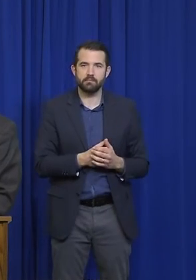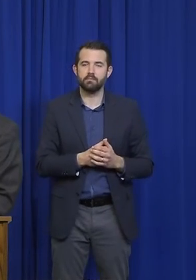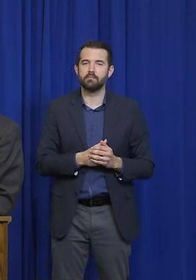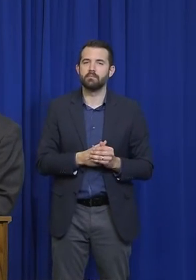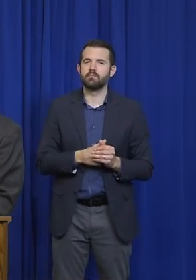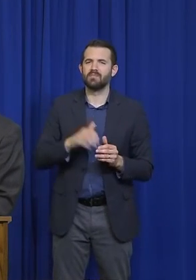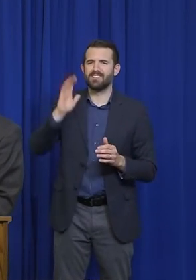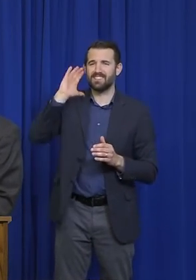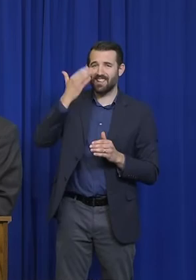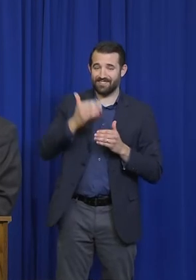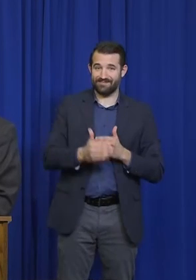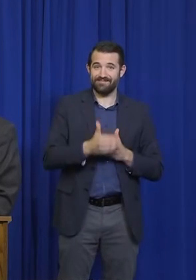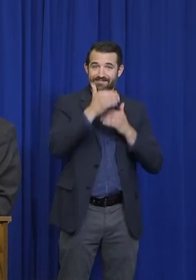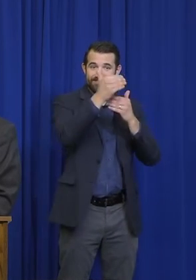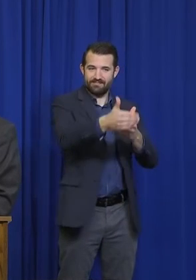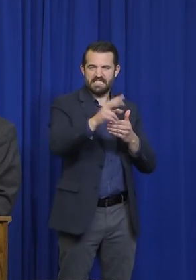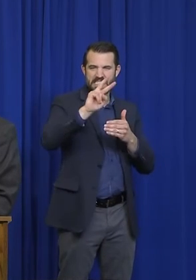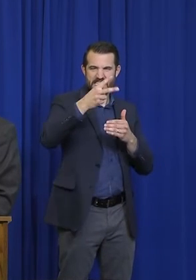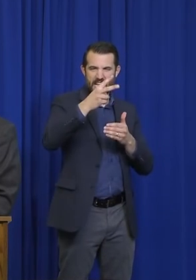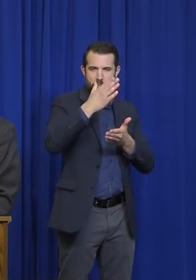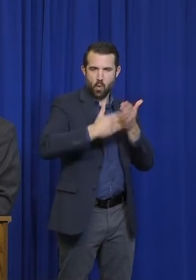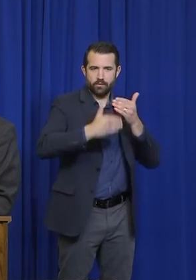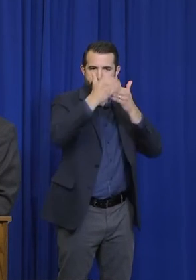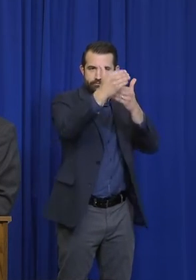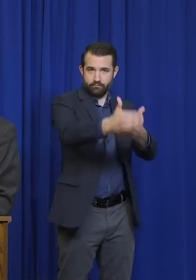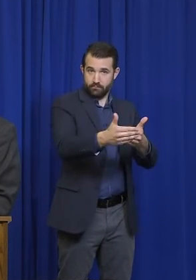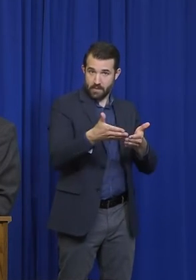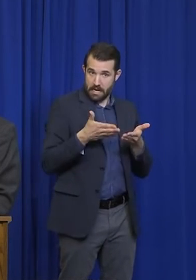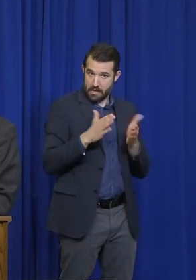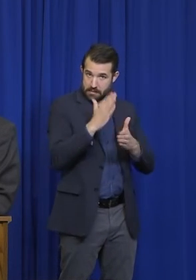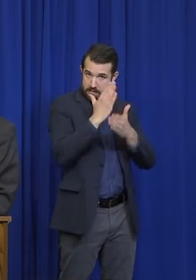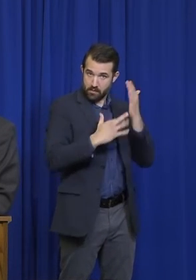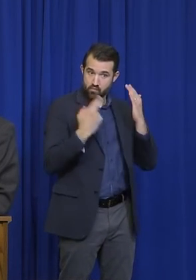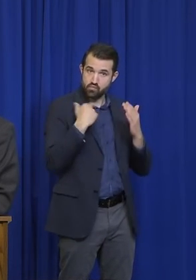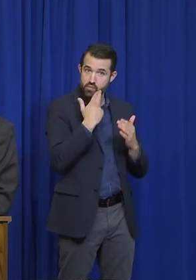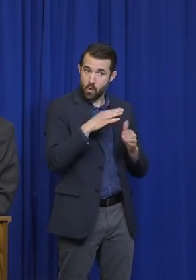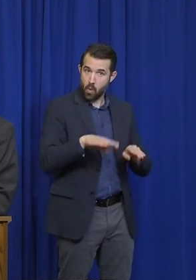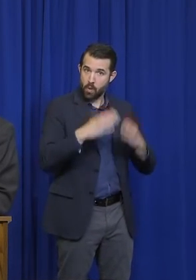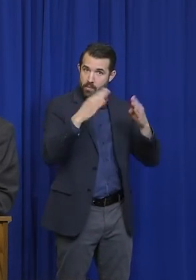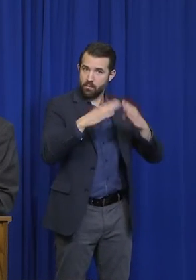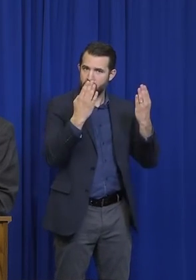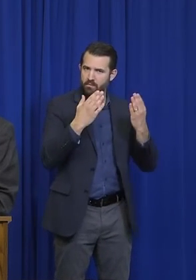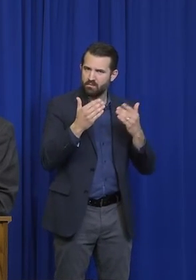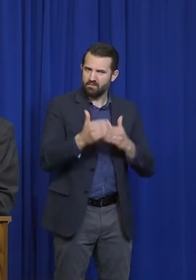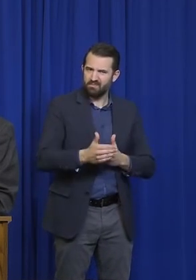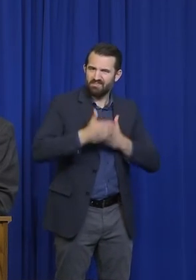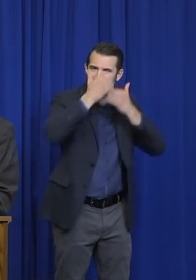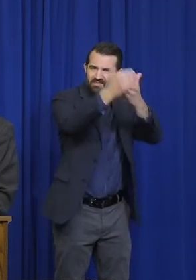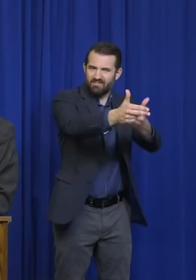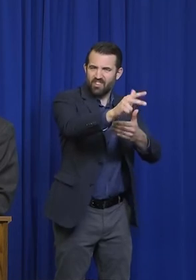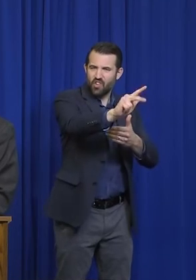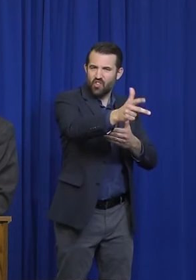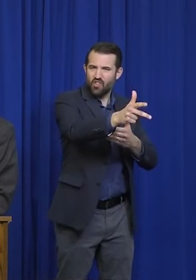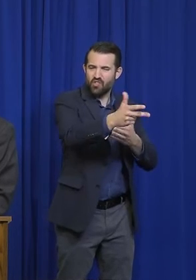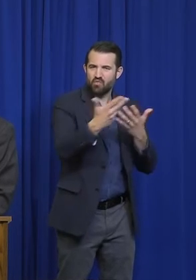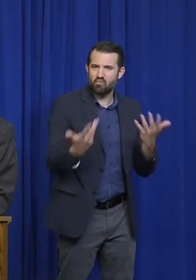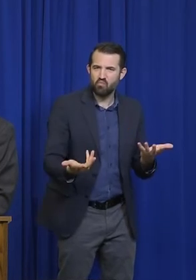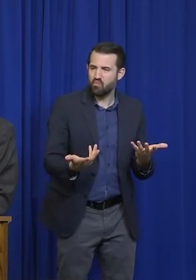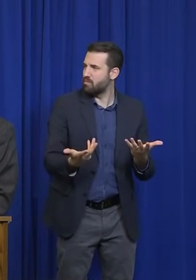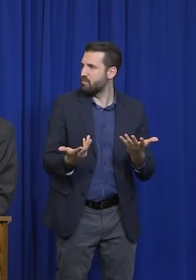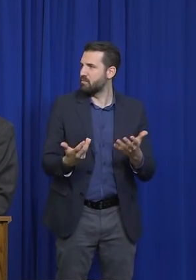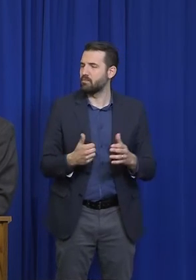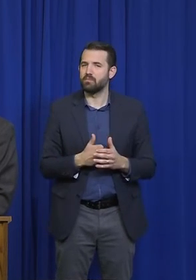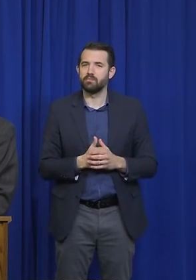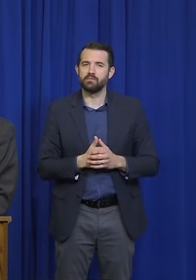two opening would allow for restaurants potentially to reopen, but then stage three would